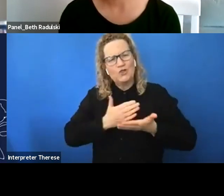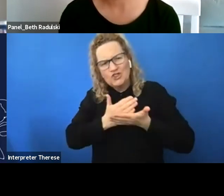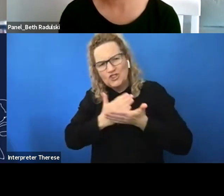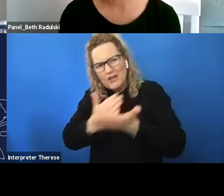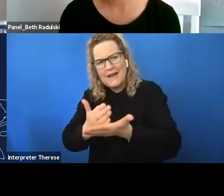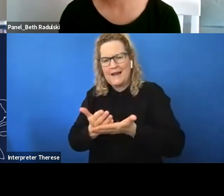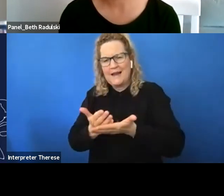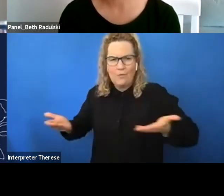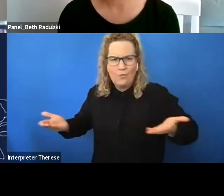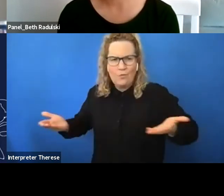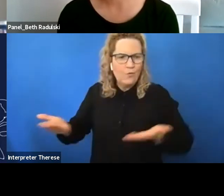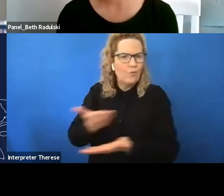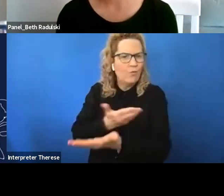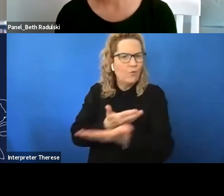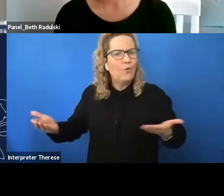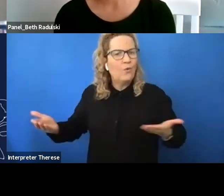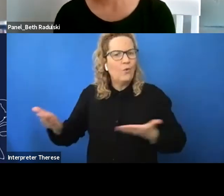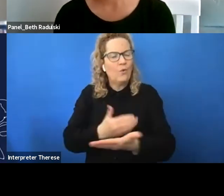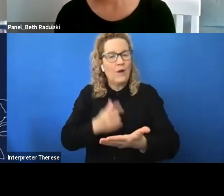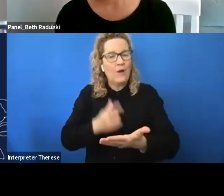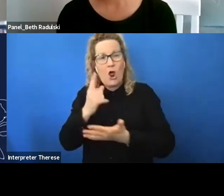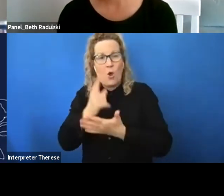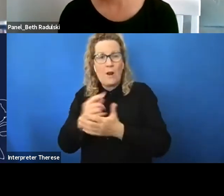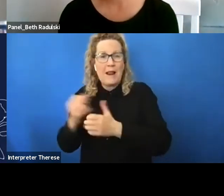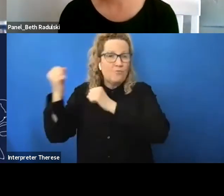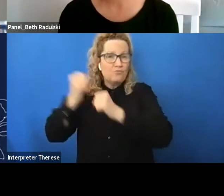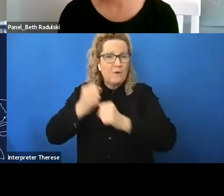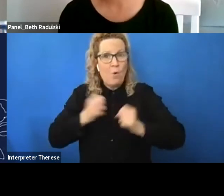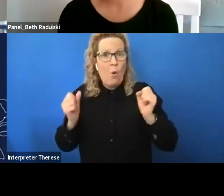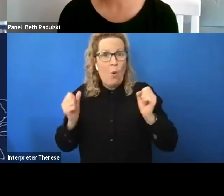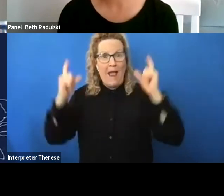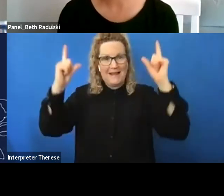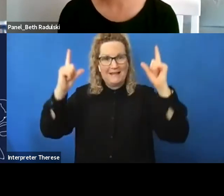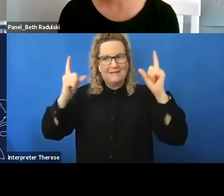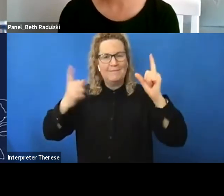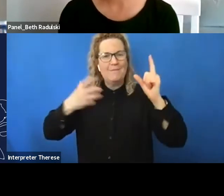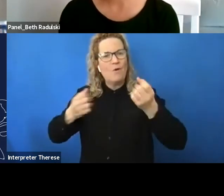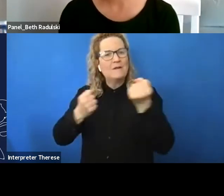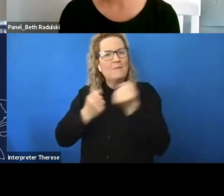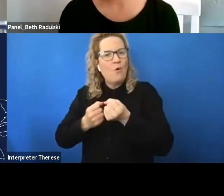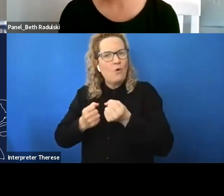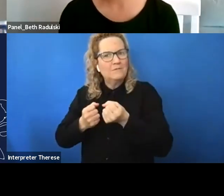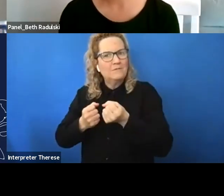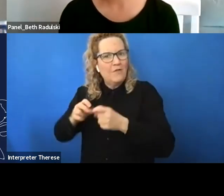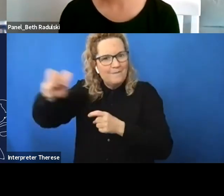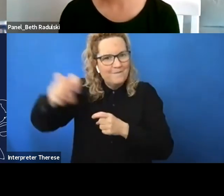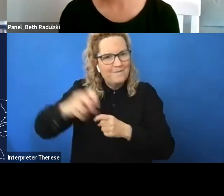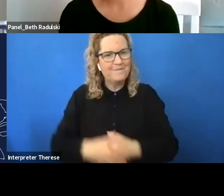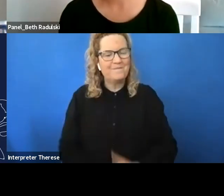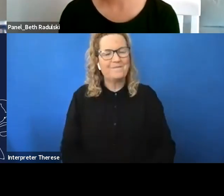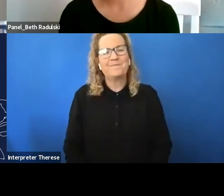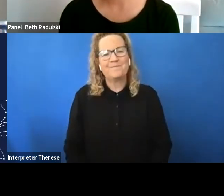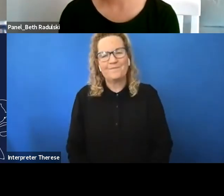it can only bring greater awareness to the course fantastic thank you